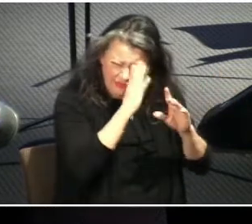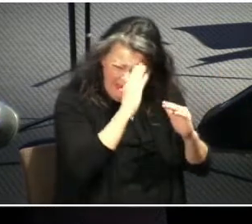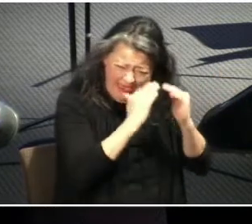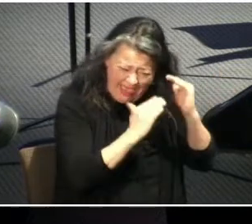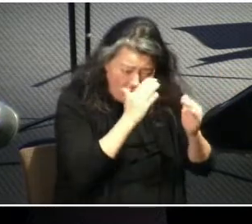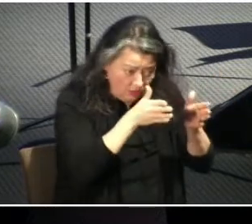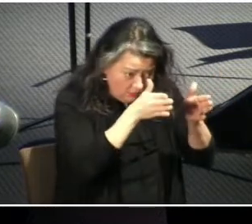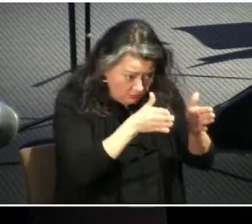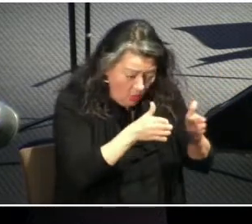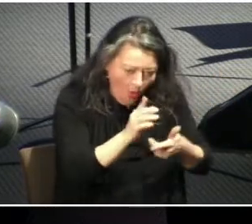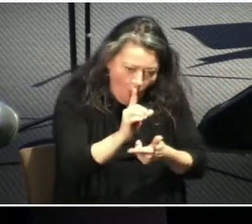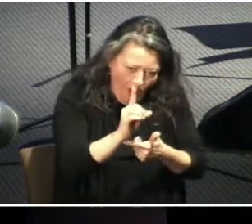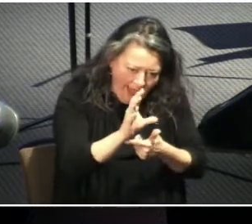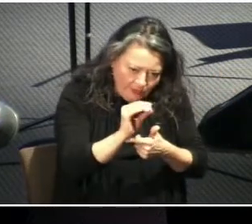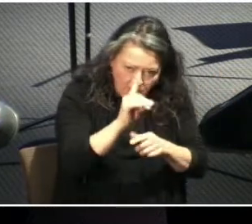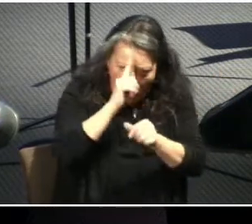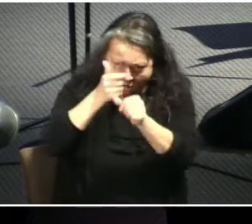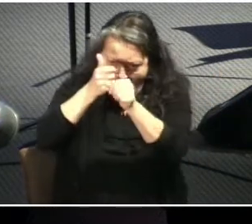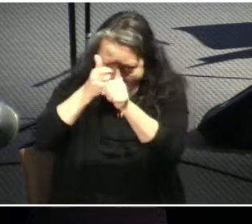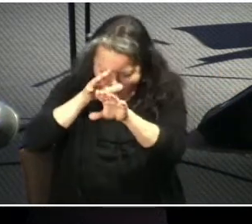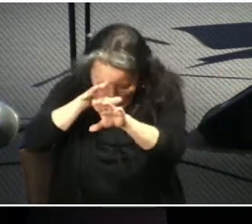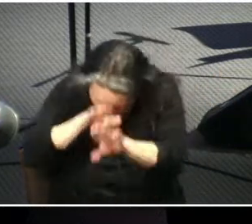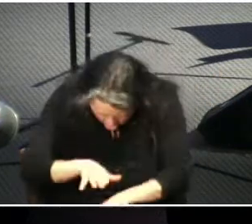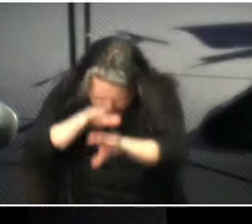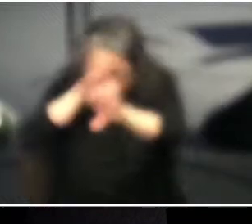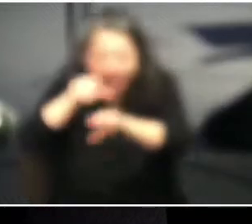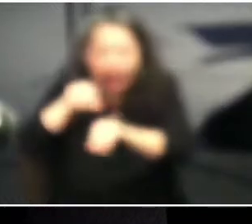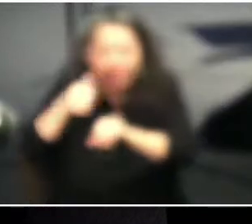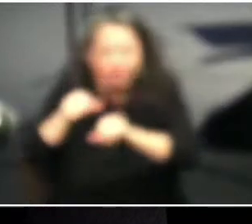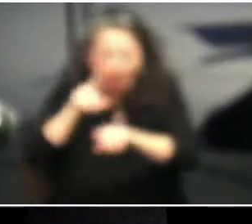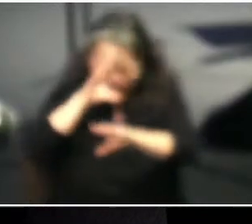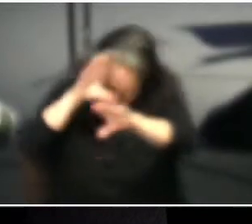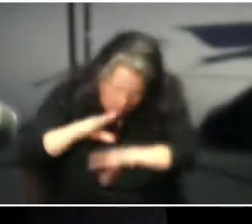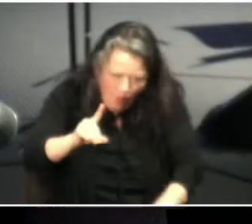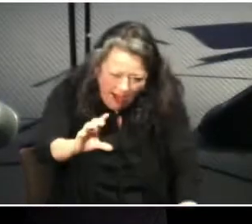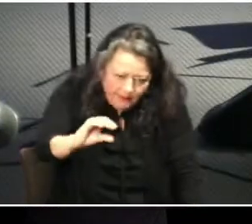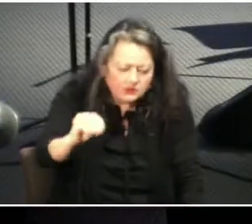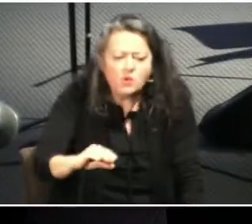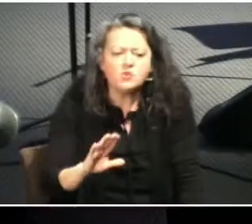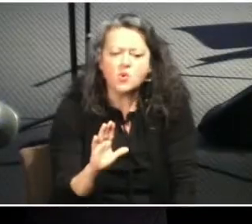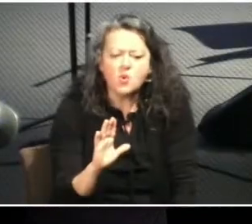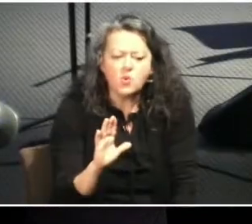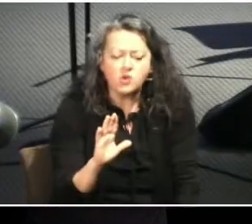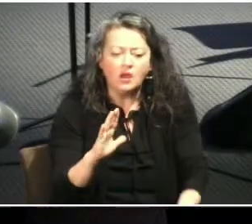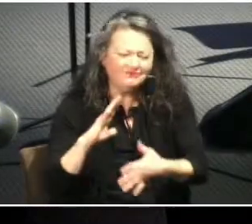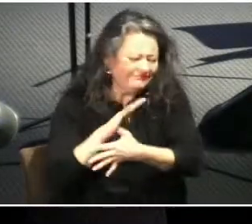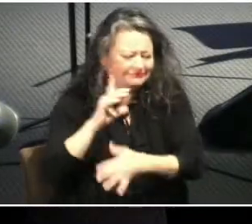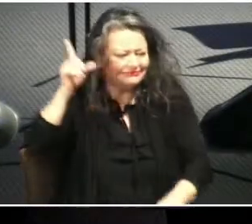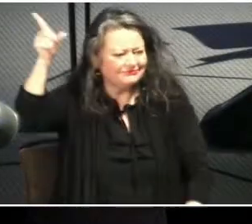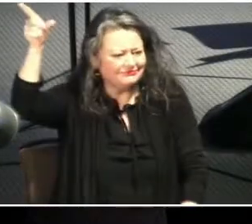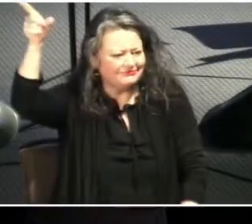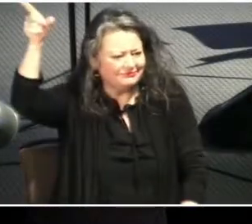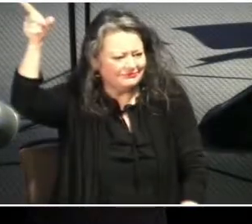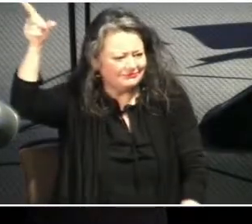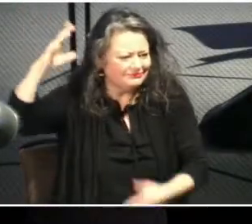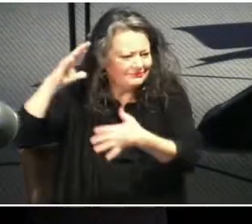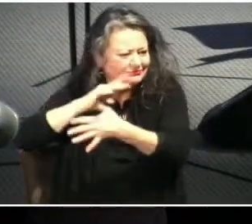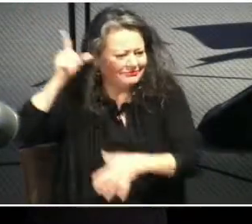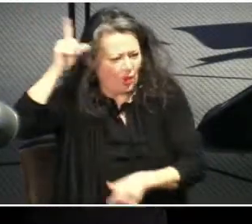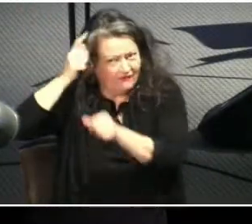unconditional obedience. As Peter said, we must obey God rather than men, Acts 5 29.